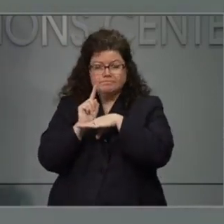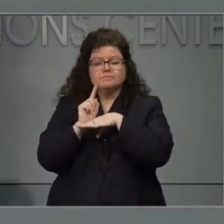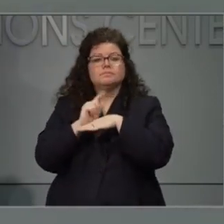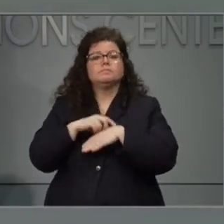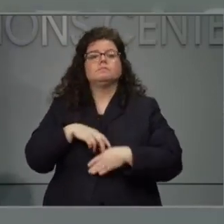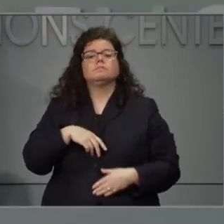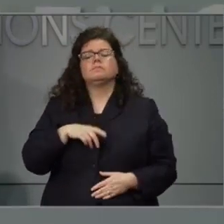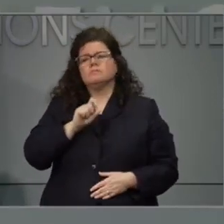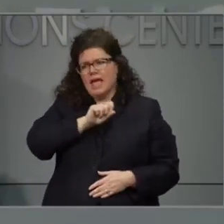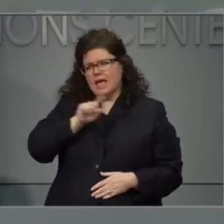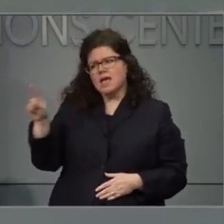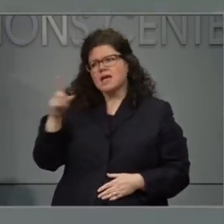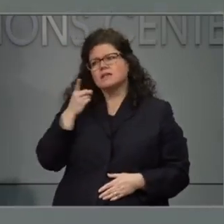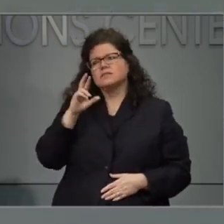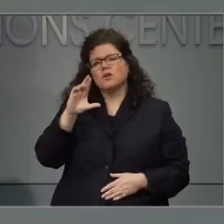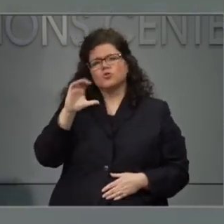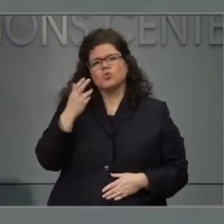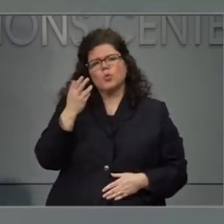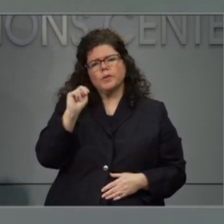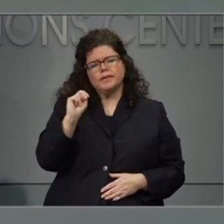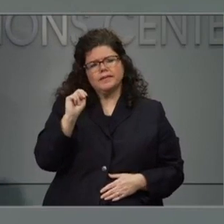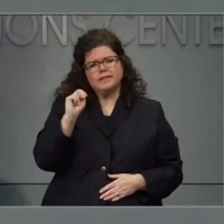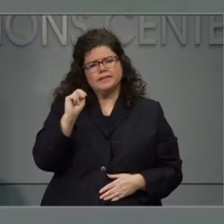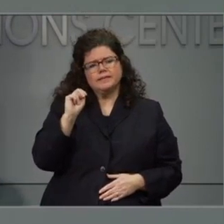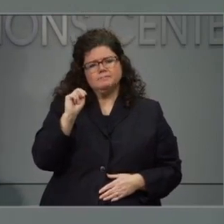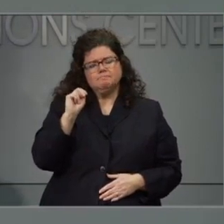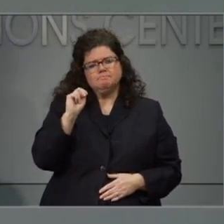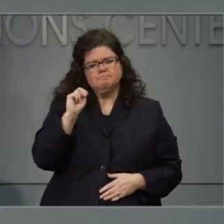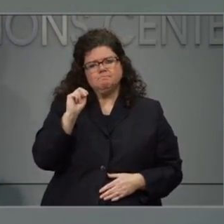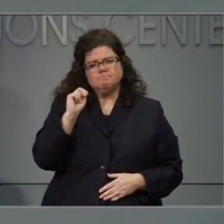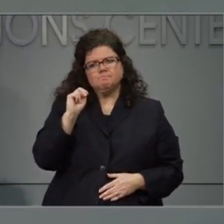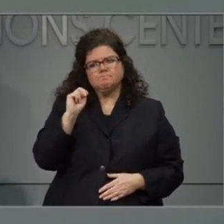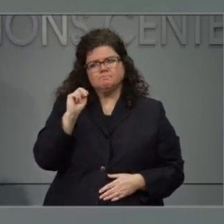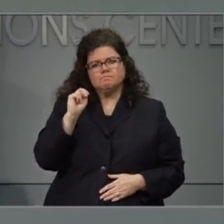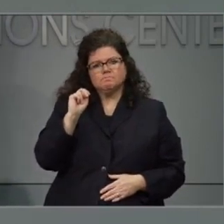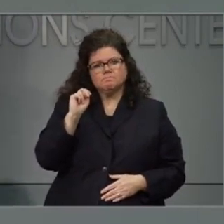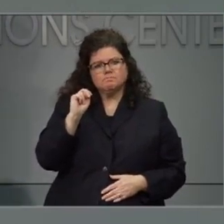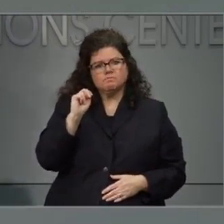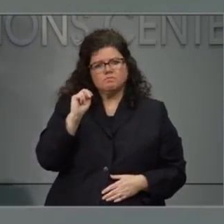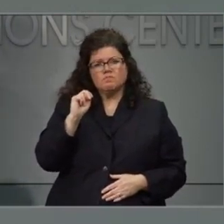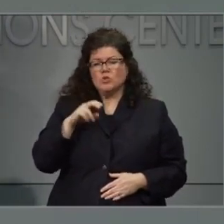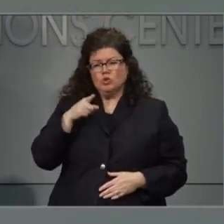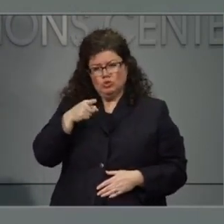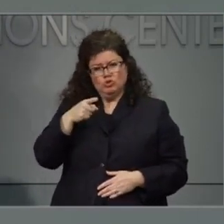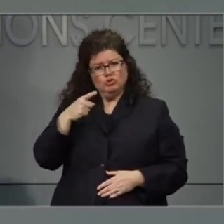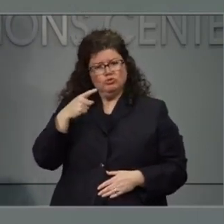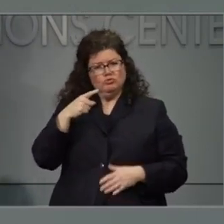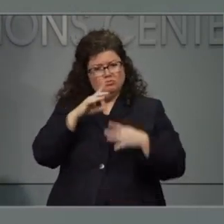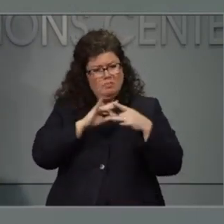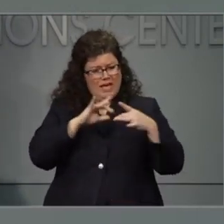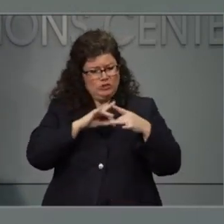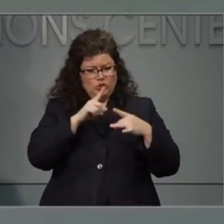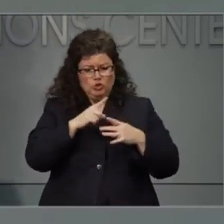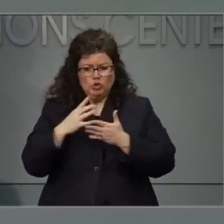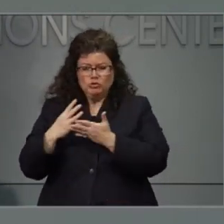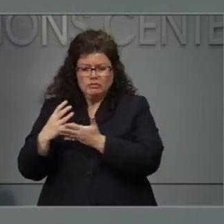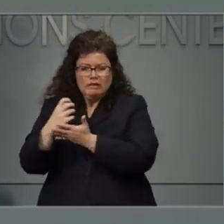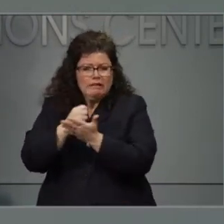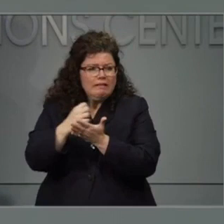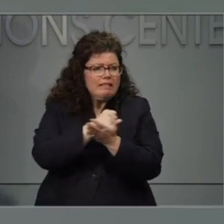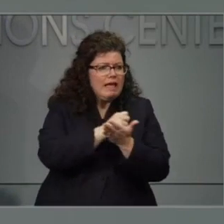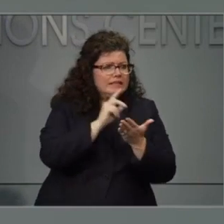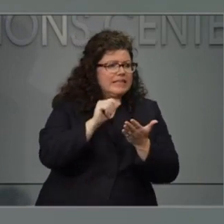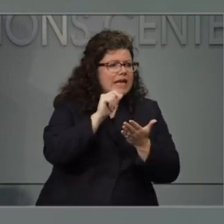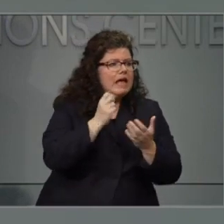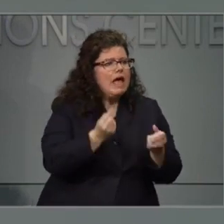Dr. Cohen, I wanted to ask you about the data you're collecting from the different counties about the number of